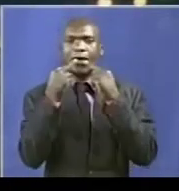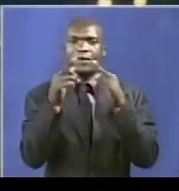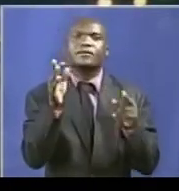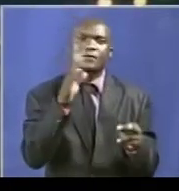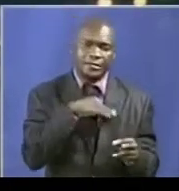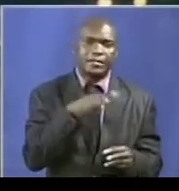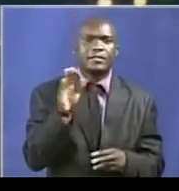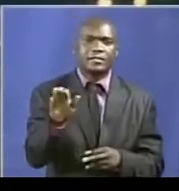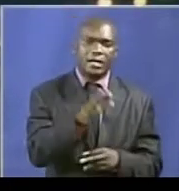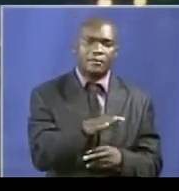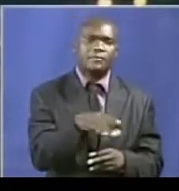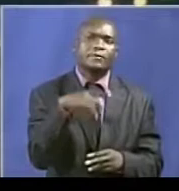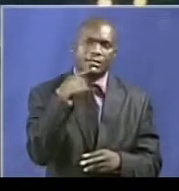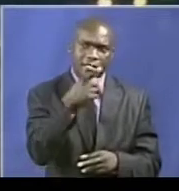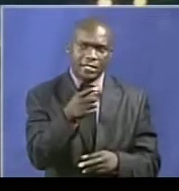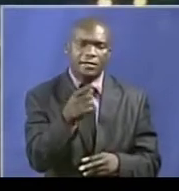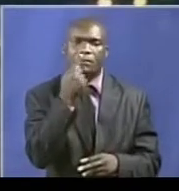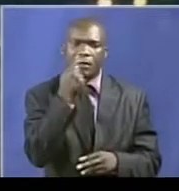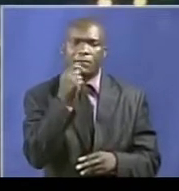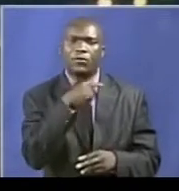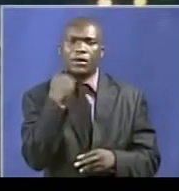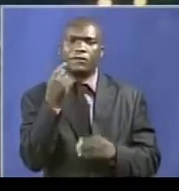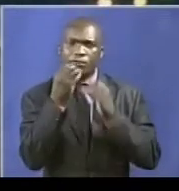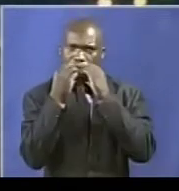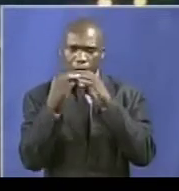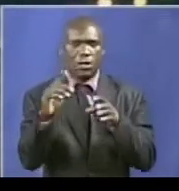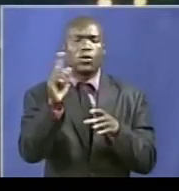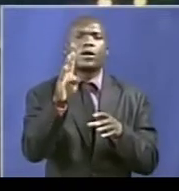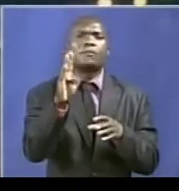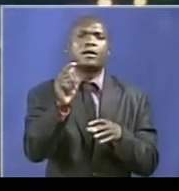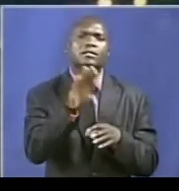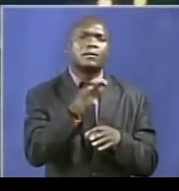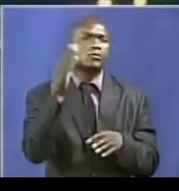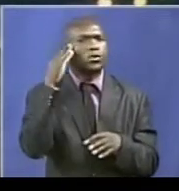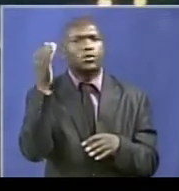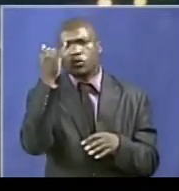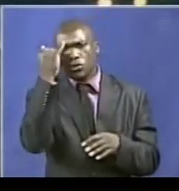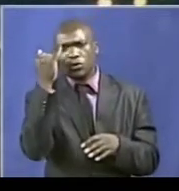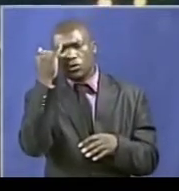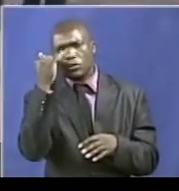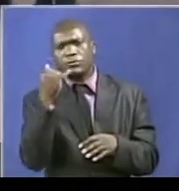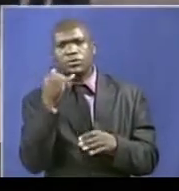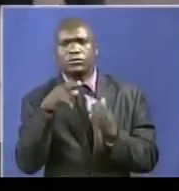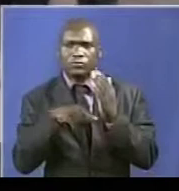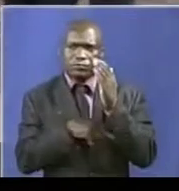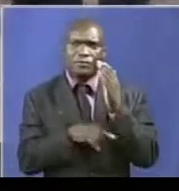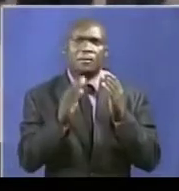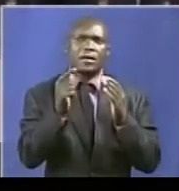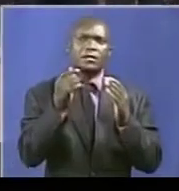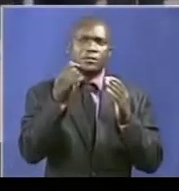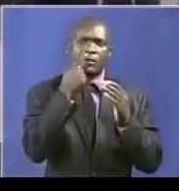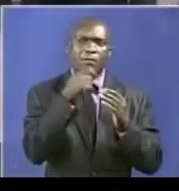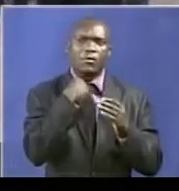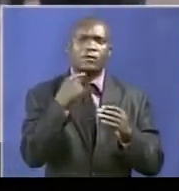Dr. Grace Mugabe exposed many things they did not know about Comrade Mujuru. We endured